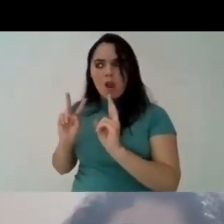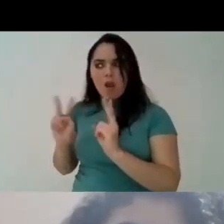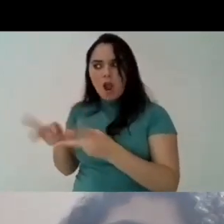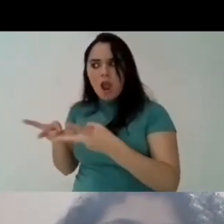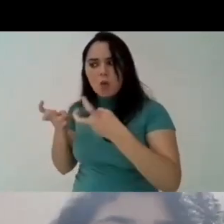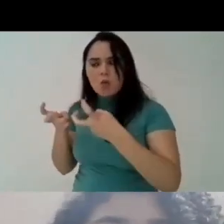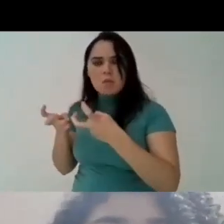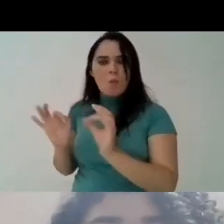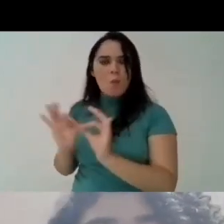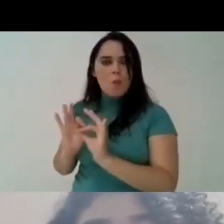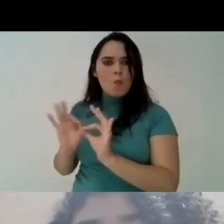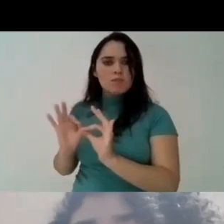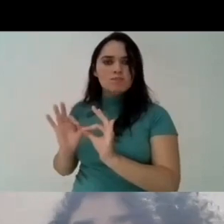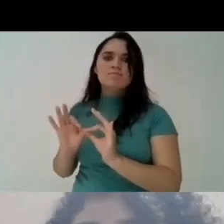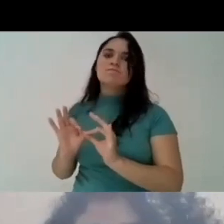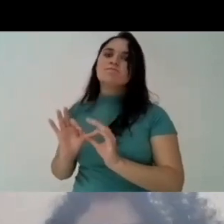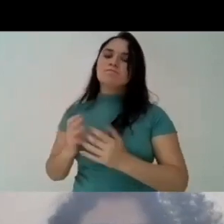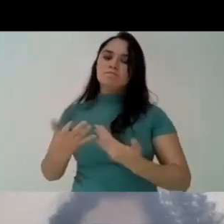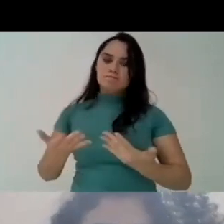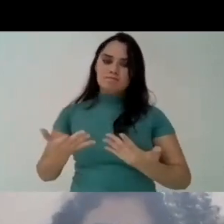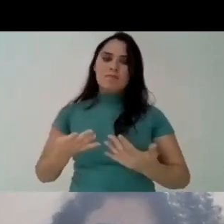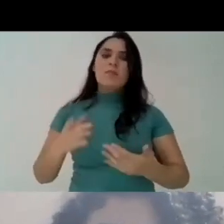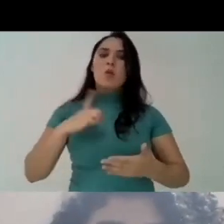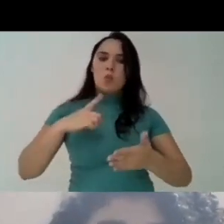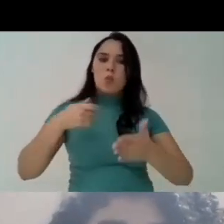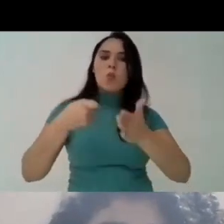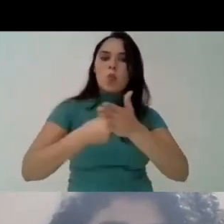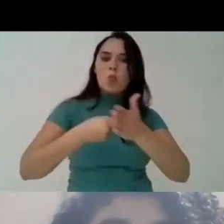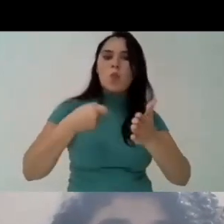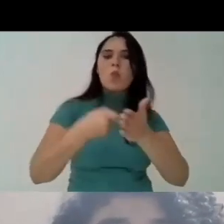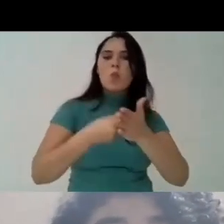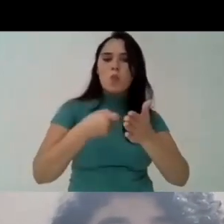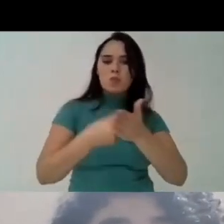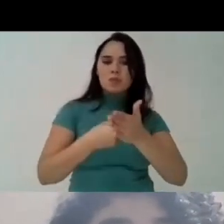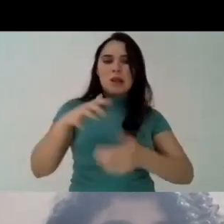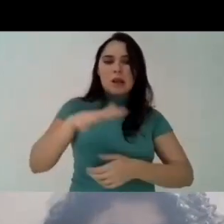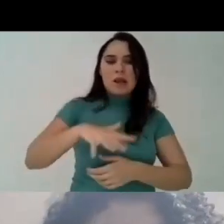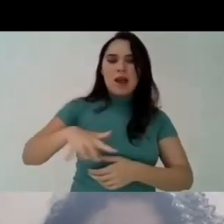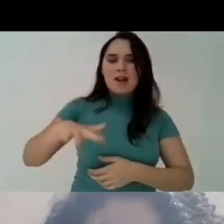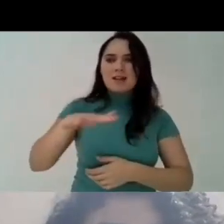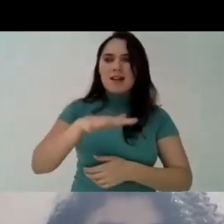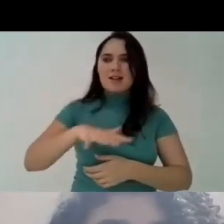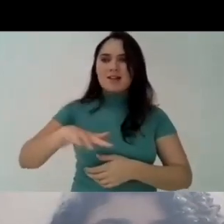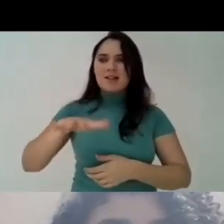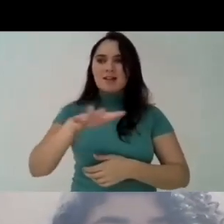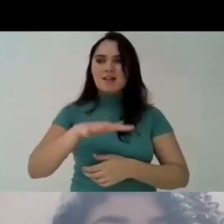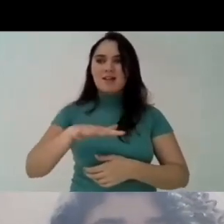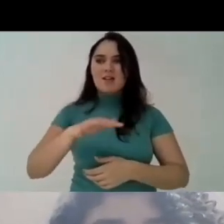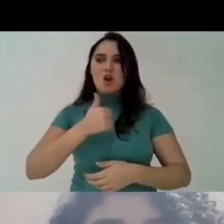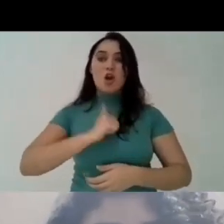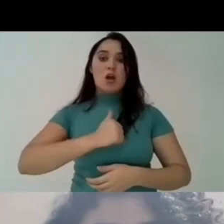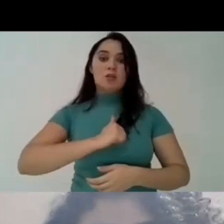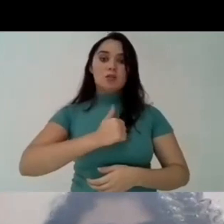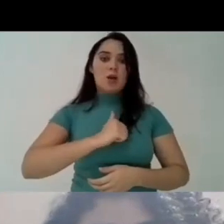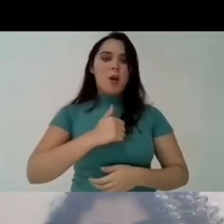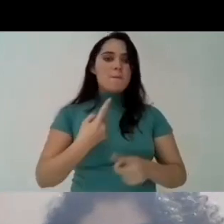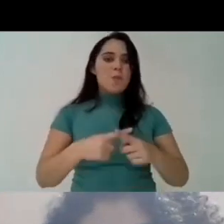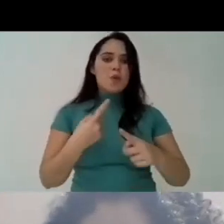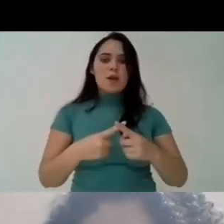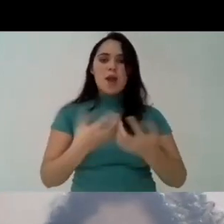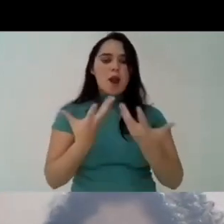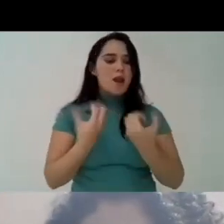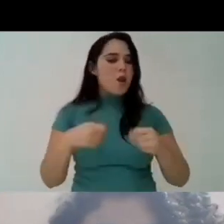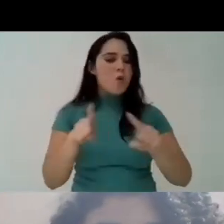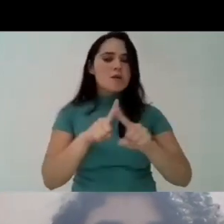our knowledge that is from here we are born here uh is not accepted so